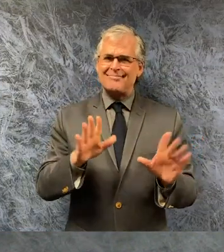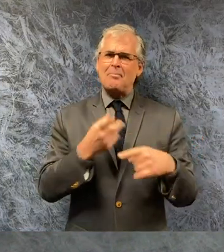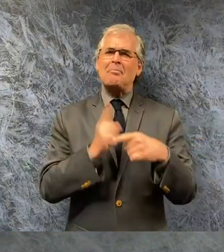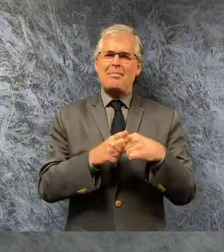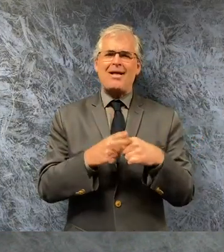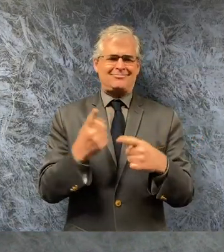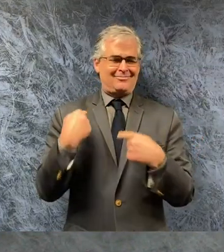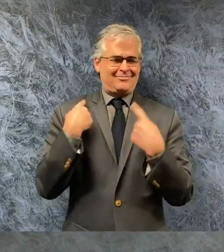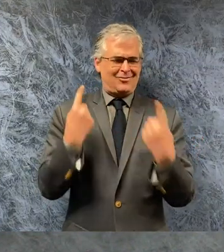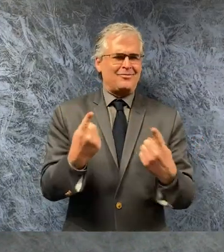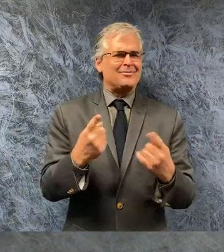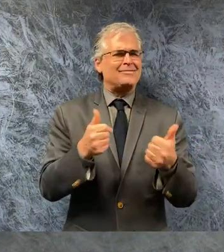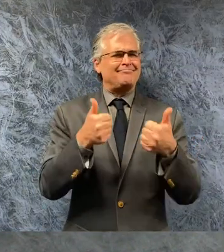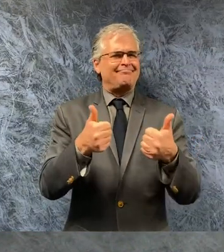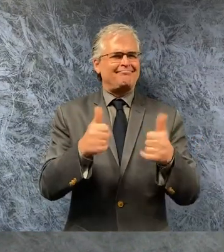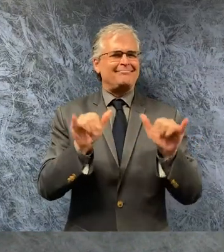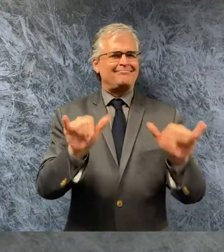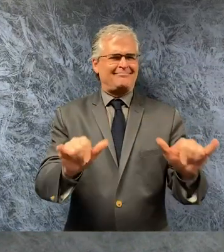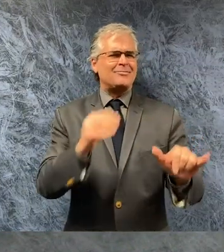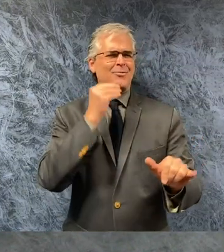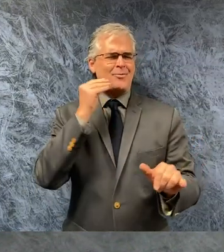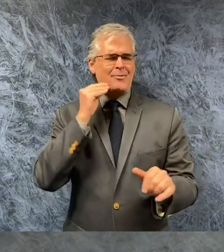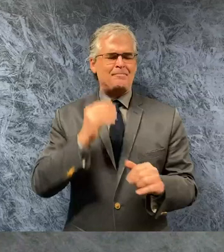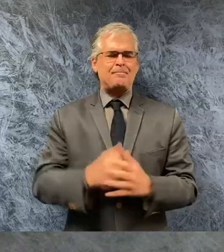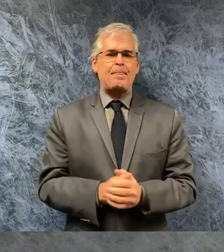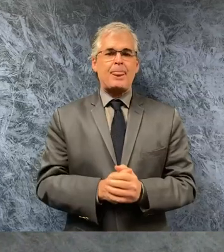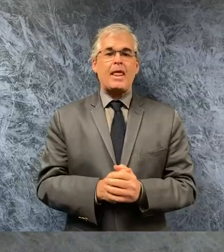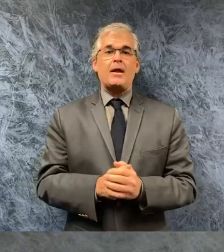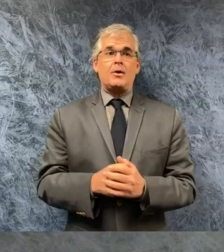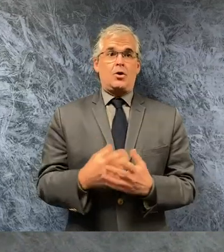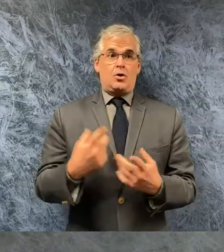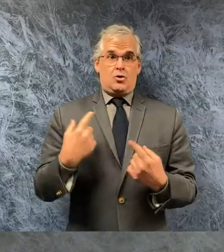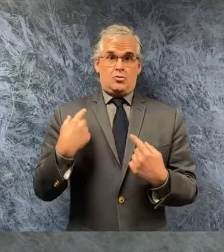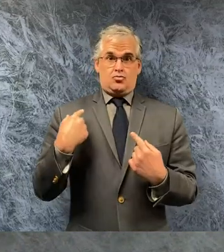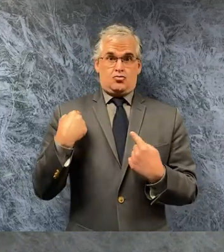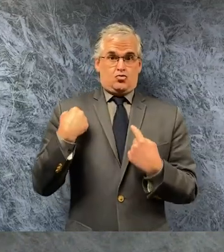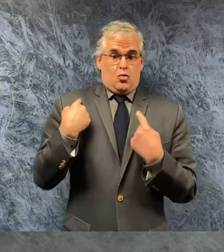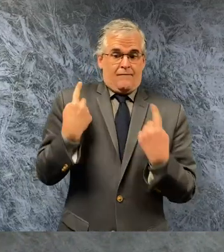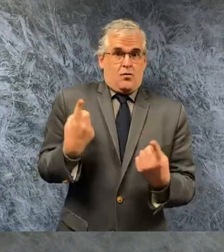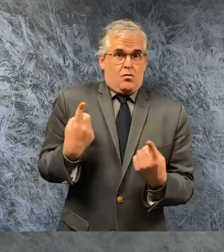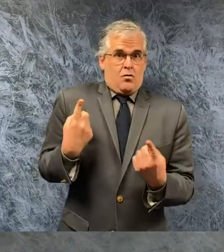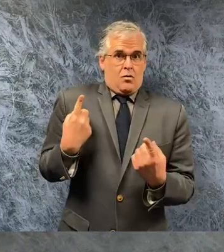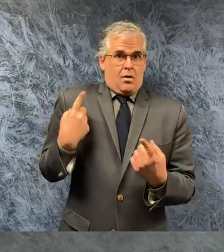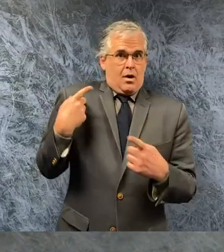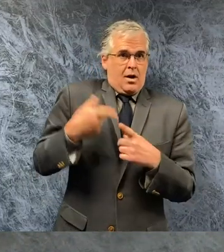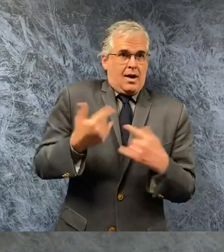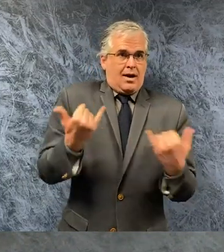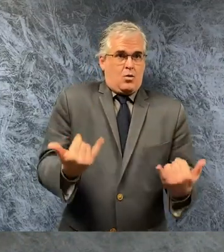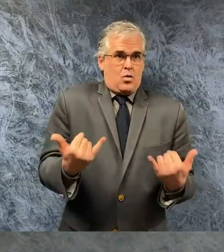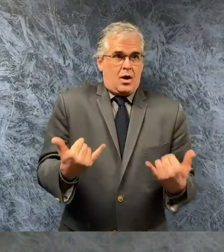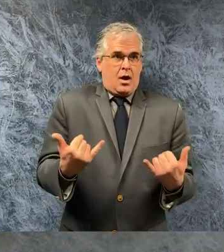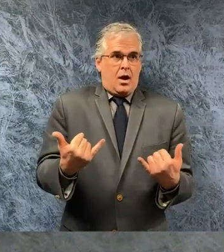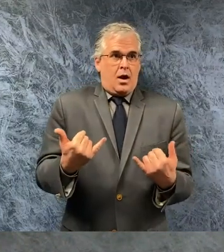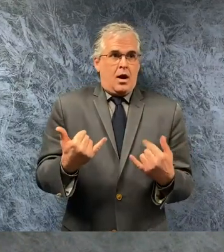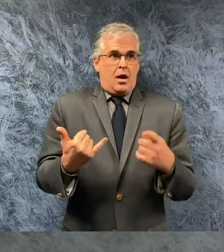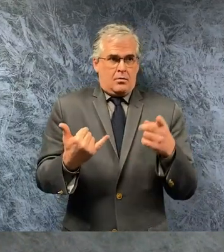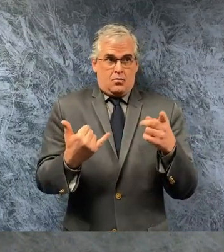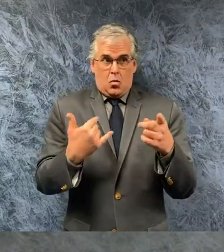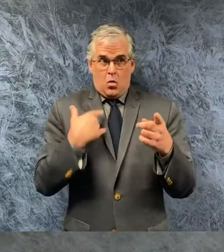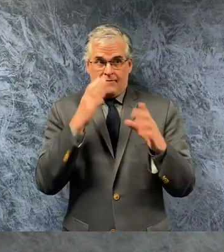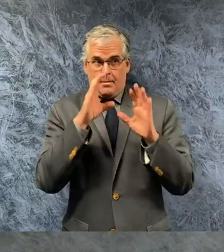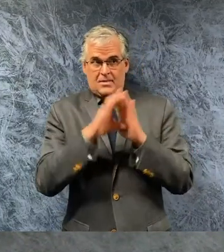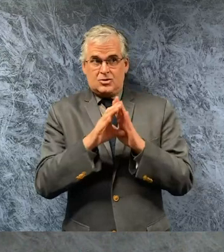as of today we have 2 000 i don't know if the slides are going up were they are they on the screen there okay